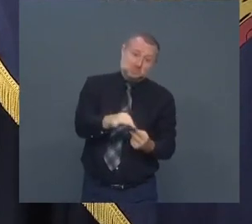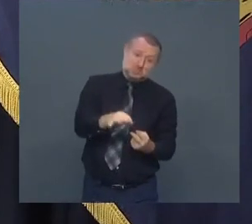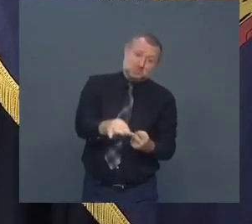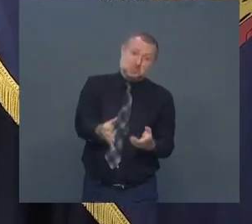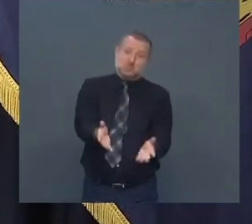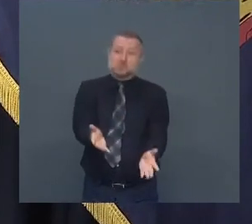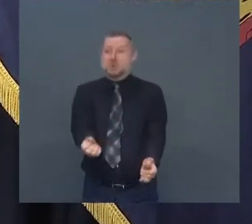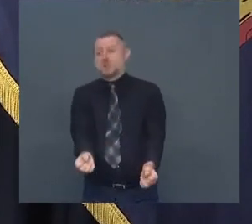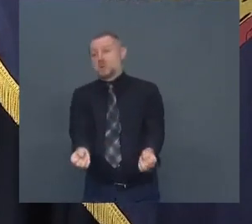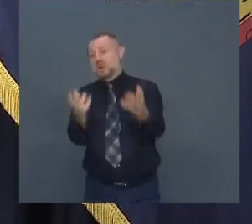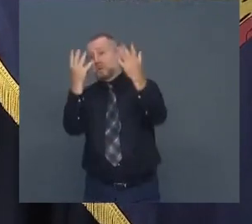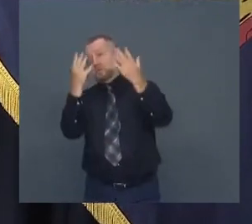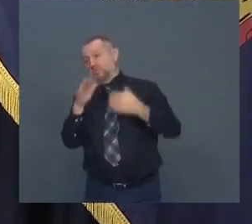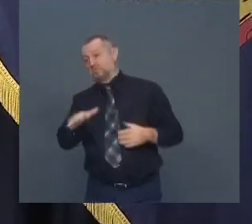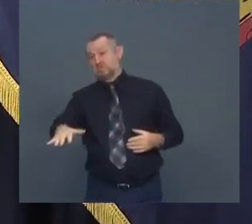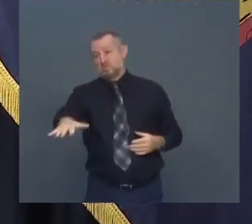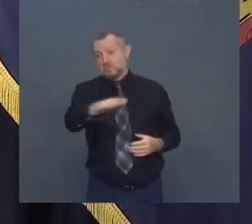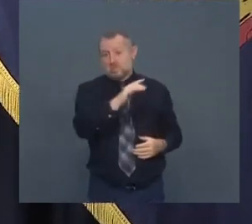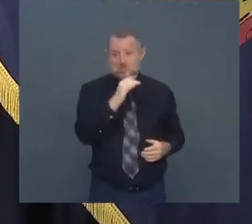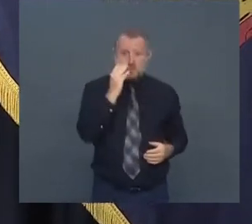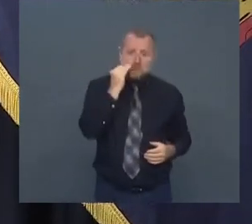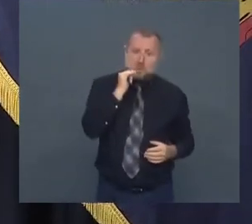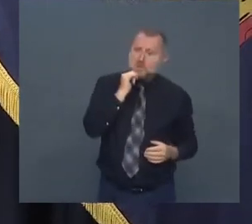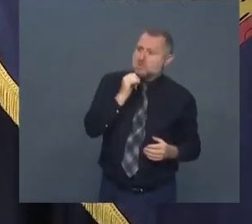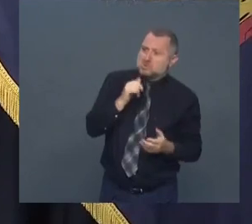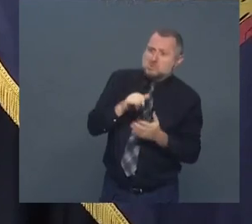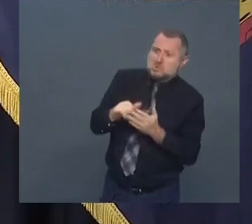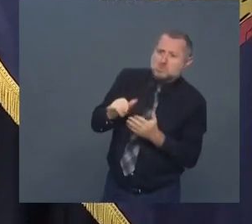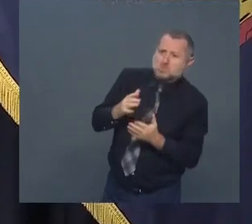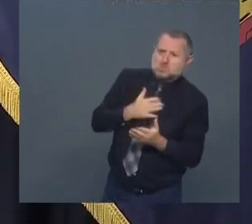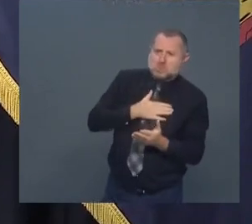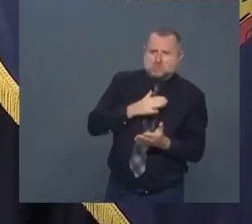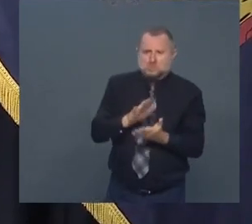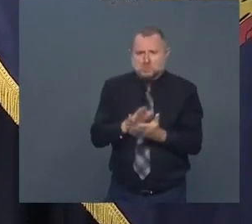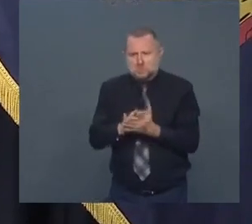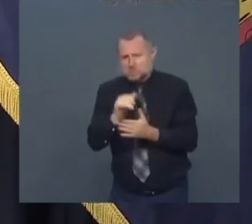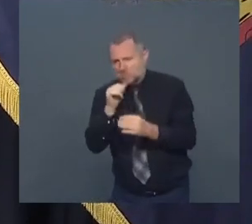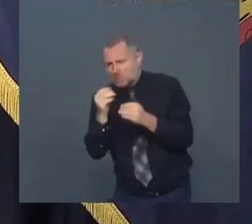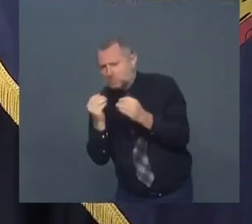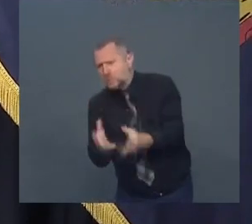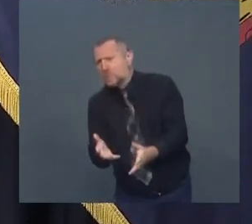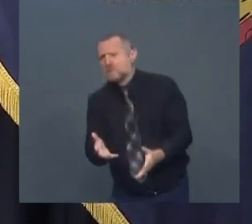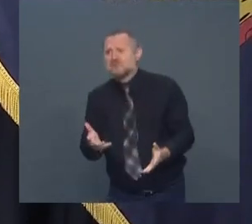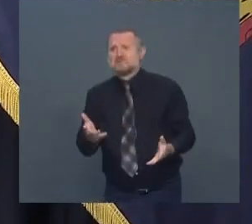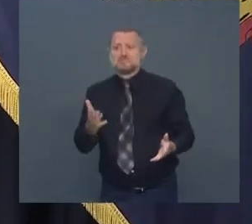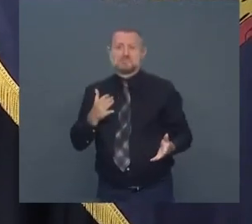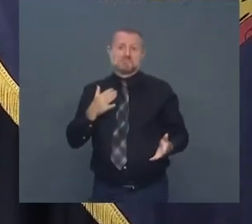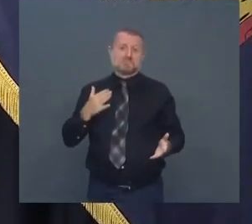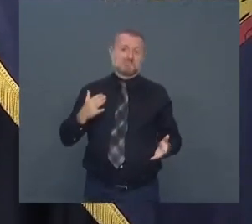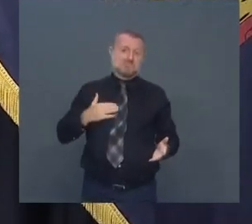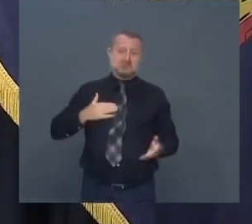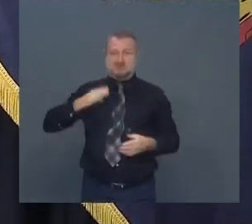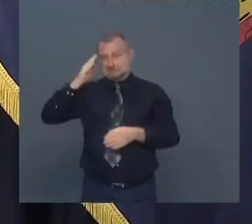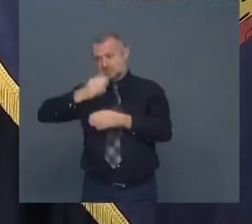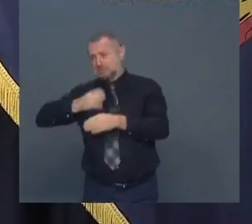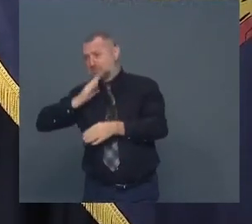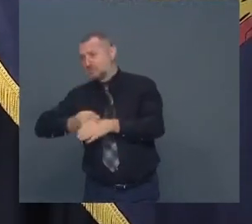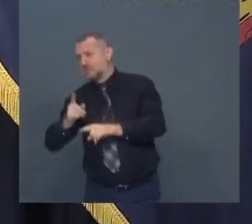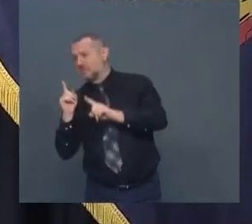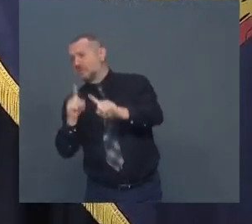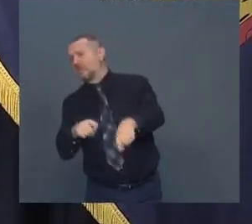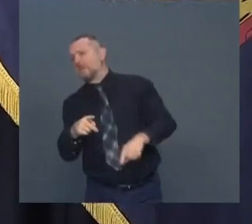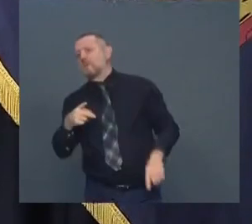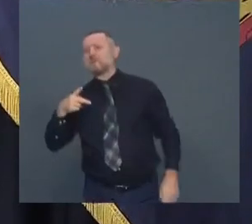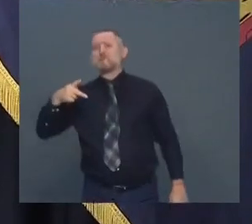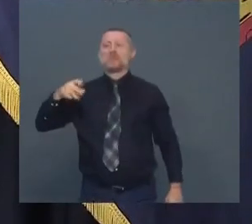and why is my school not doing it my kids go to PS 35 why is